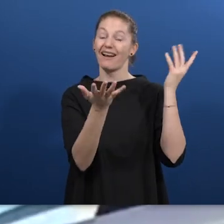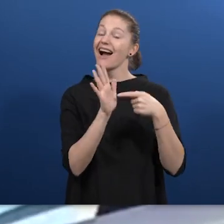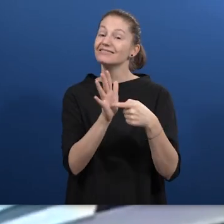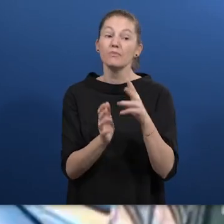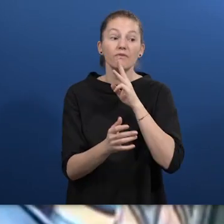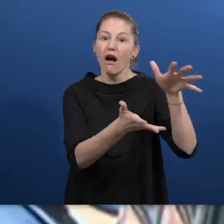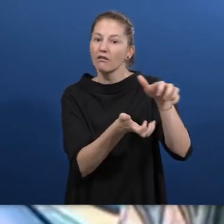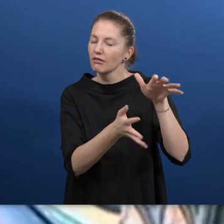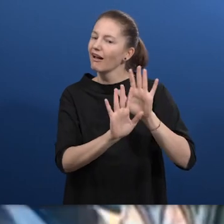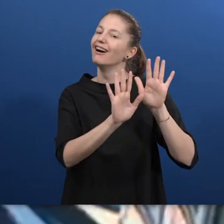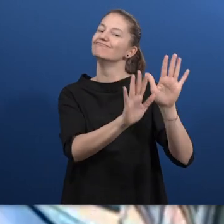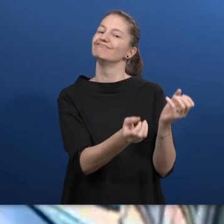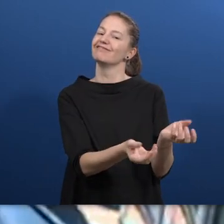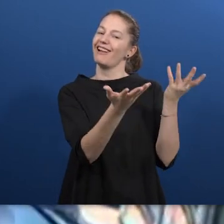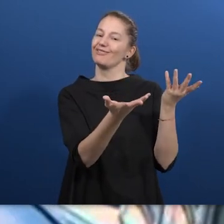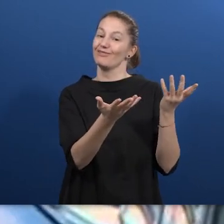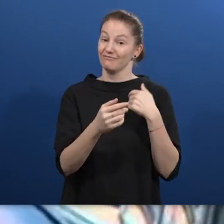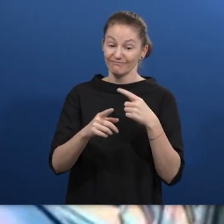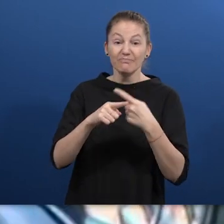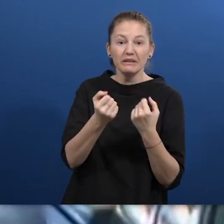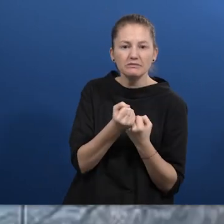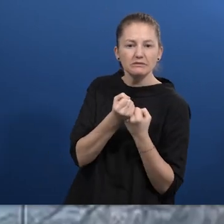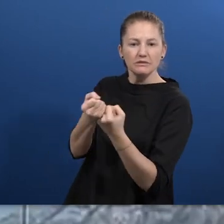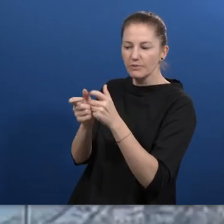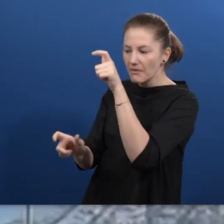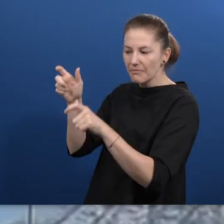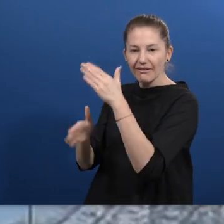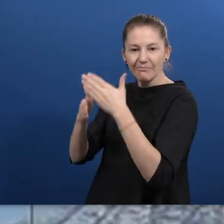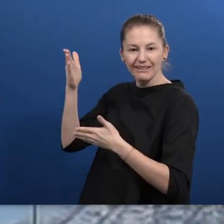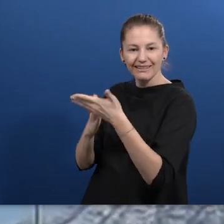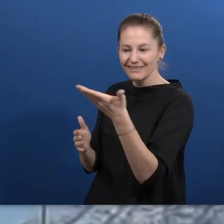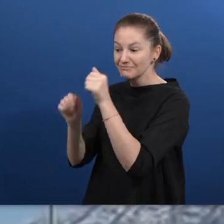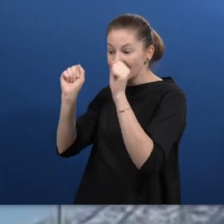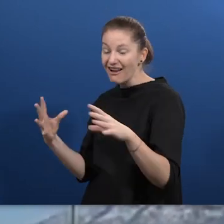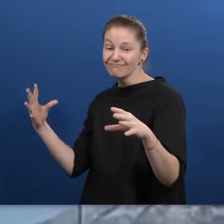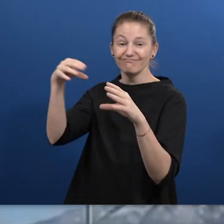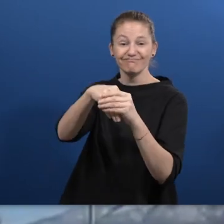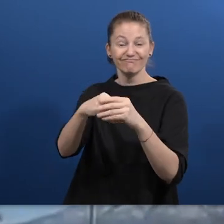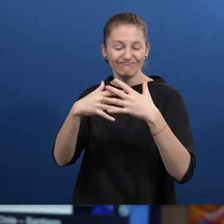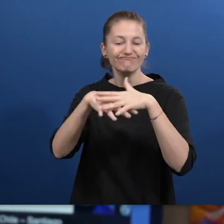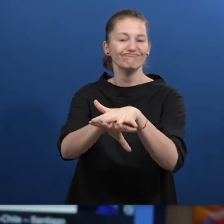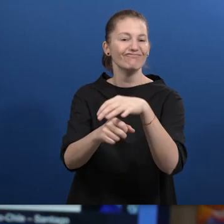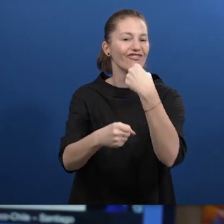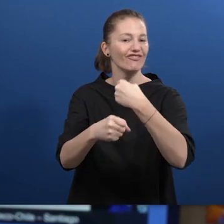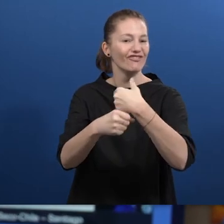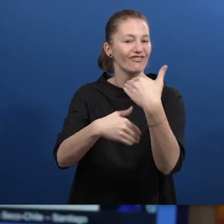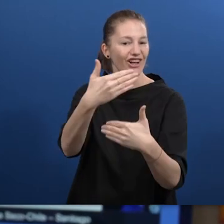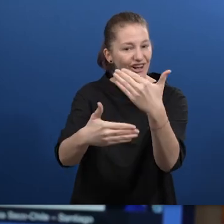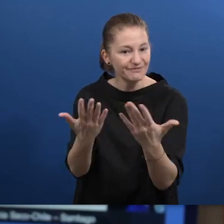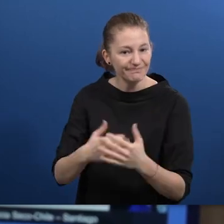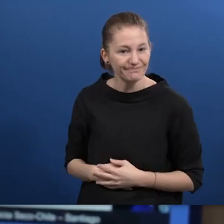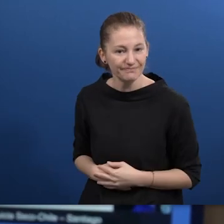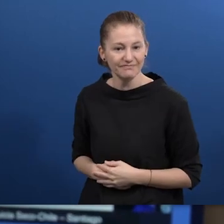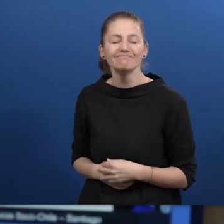and labour and support of people with disabilities. We like to find a company with an